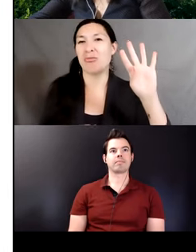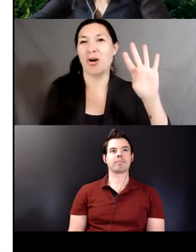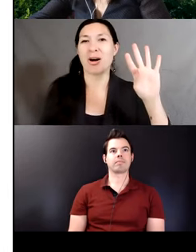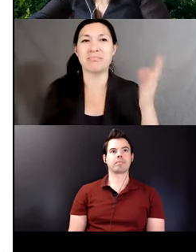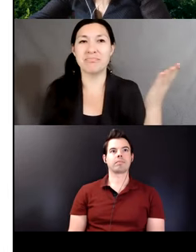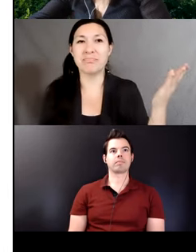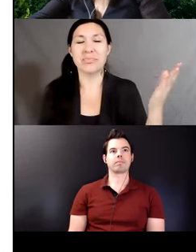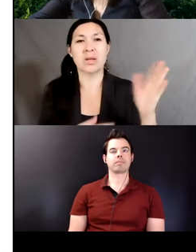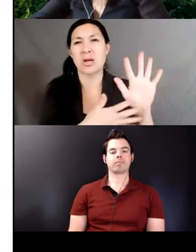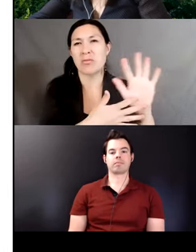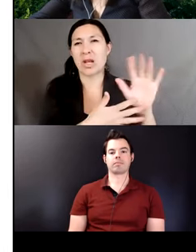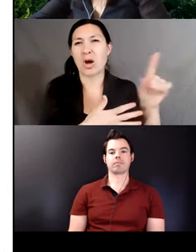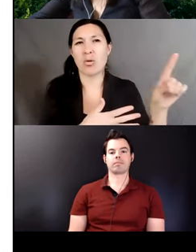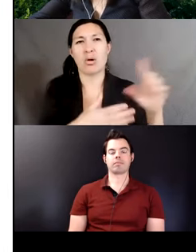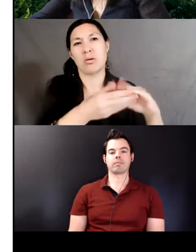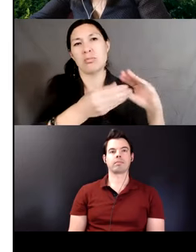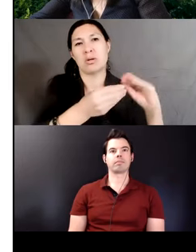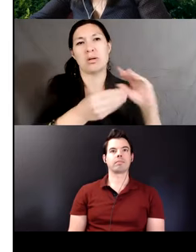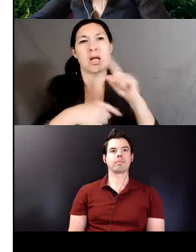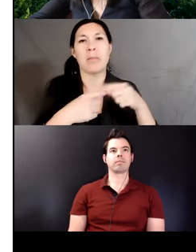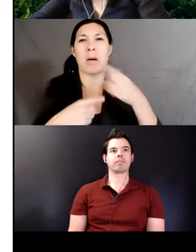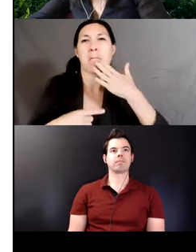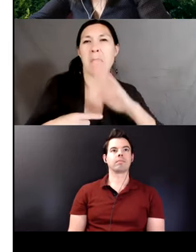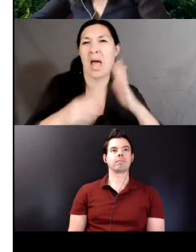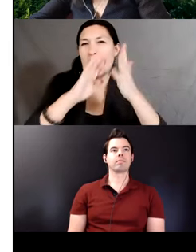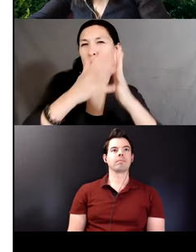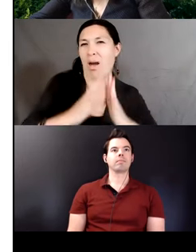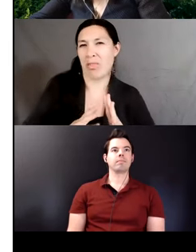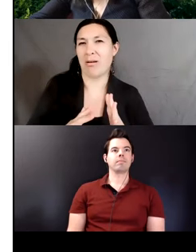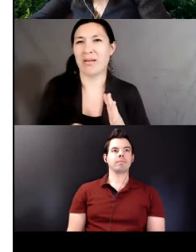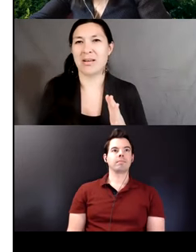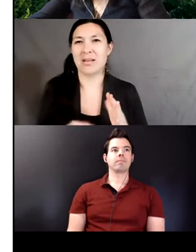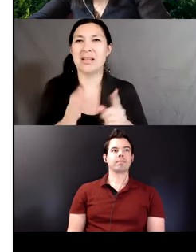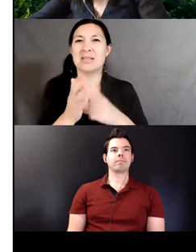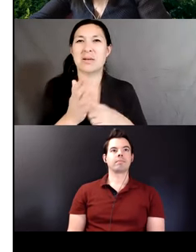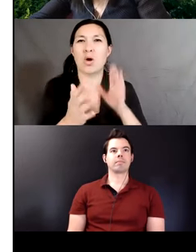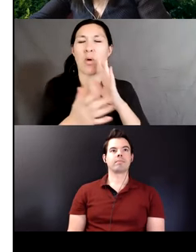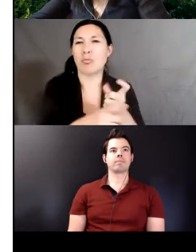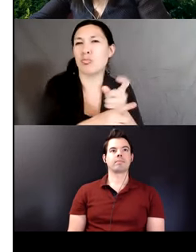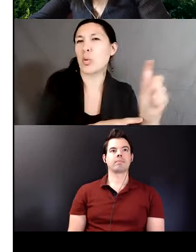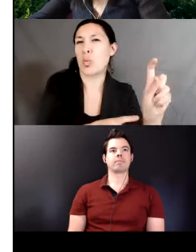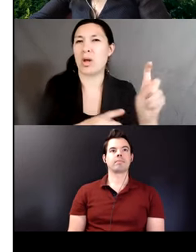video, he's talking about bad weather conditions that sometimes damage the crops.